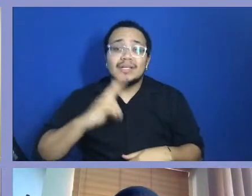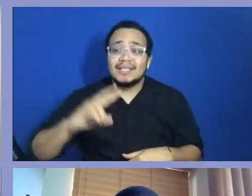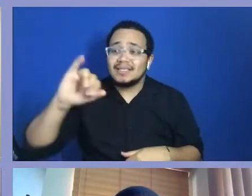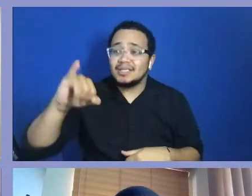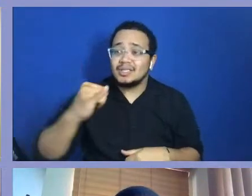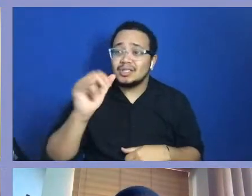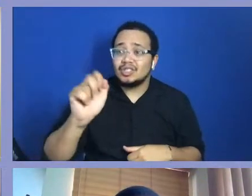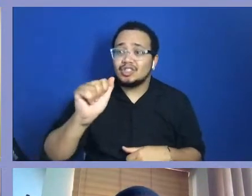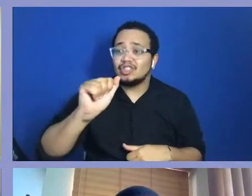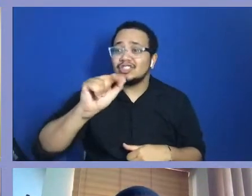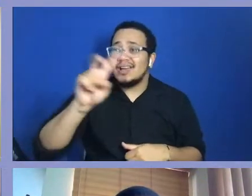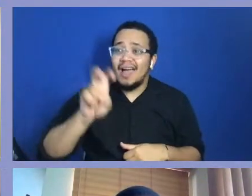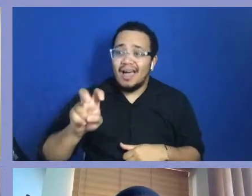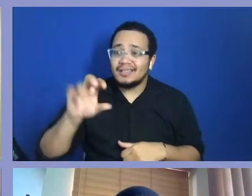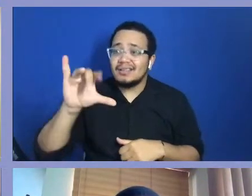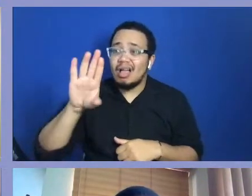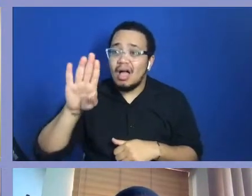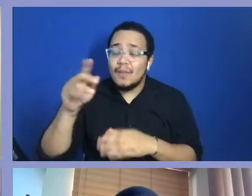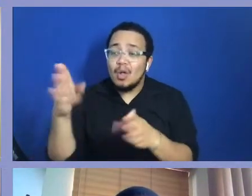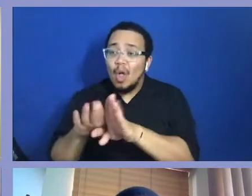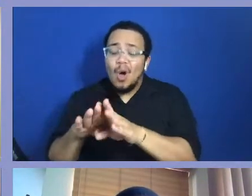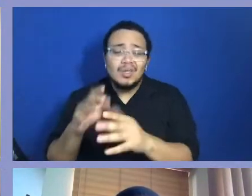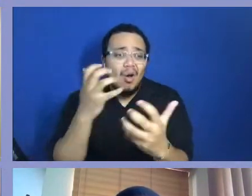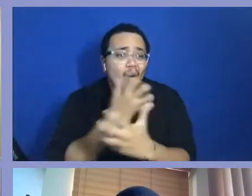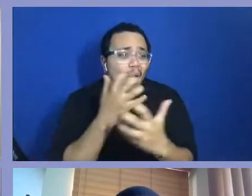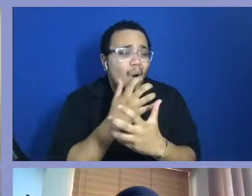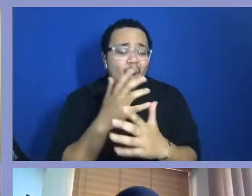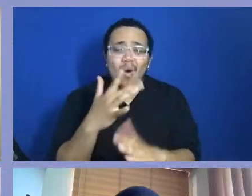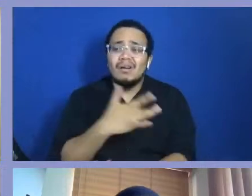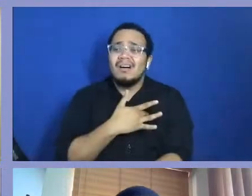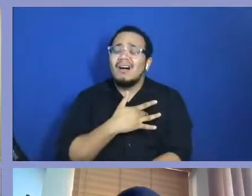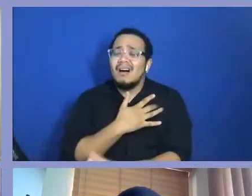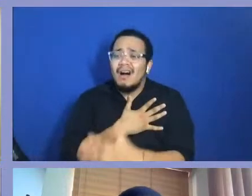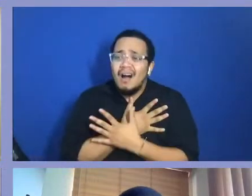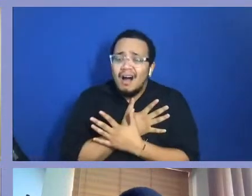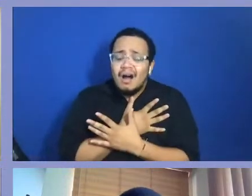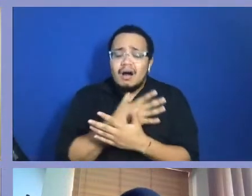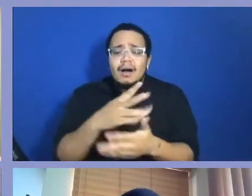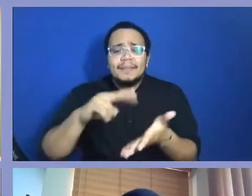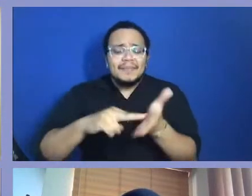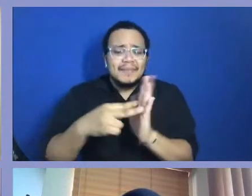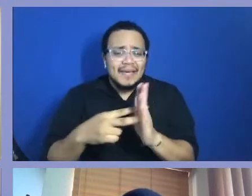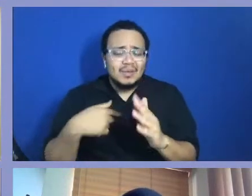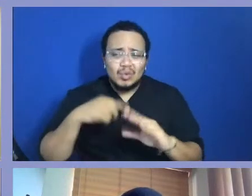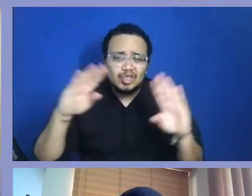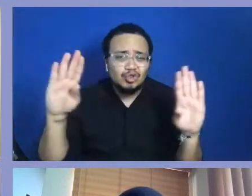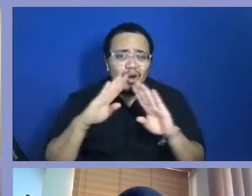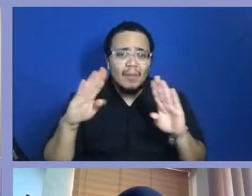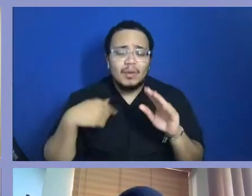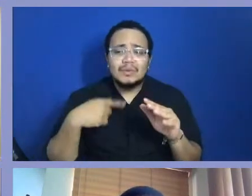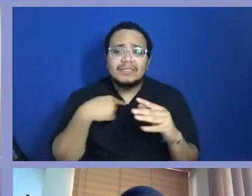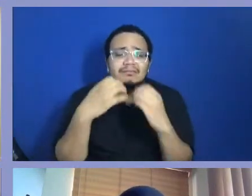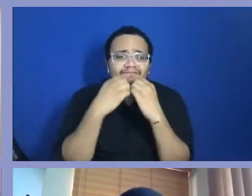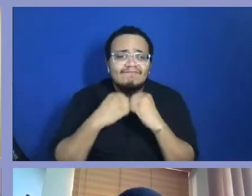trouble all. You have to preserve the culture by what you save and preserve. Take them pictures.